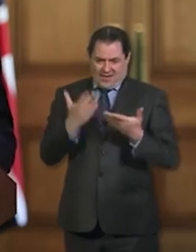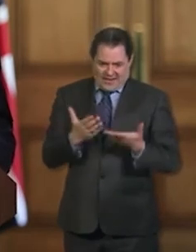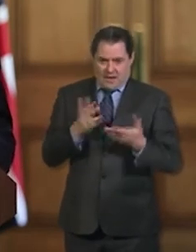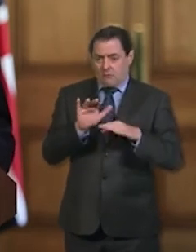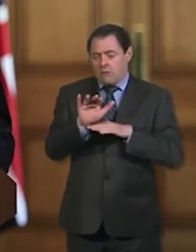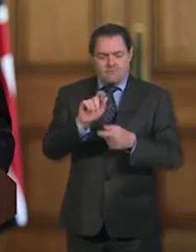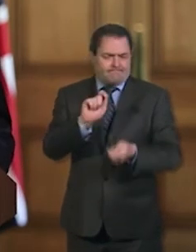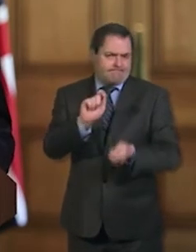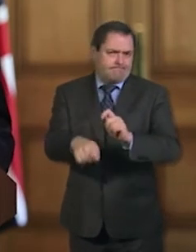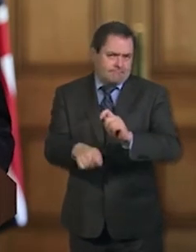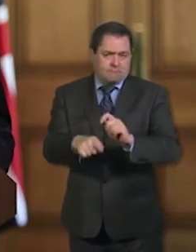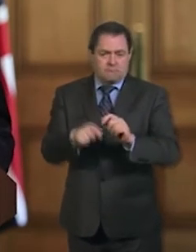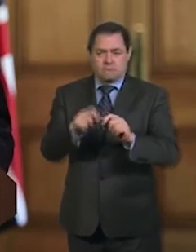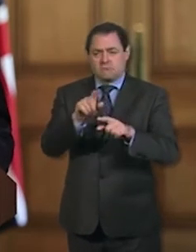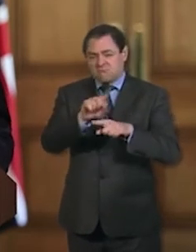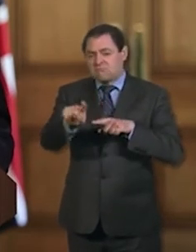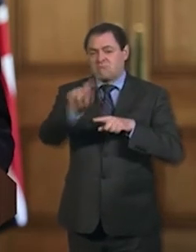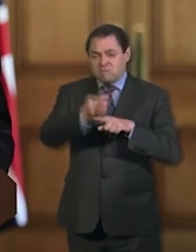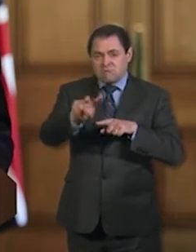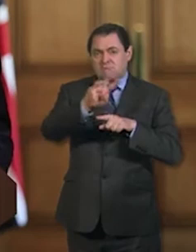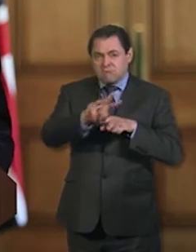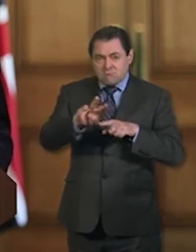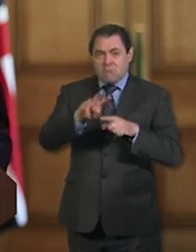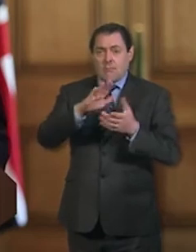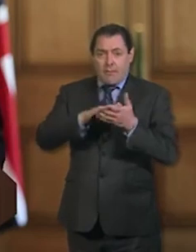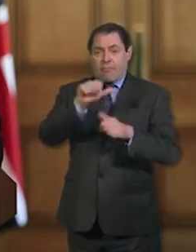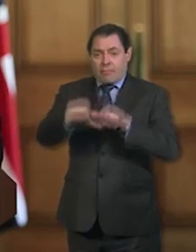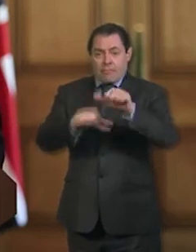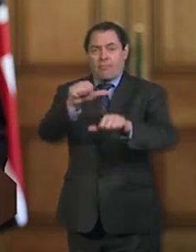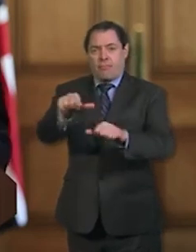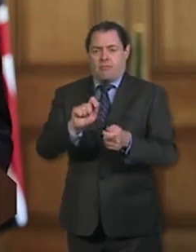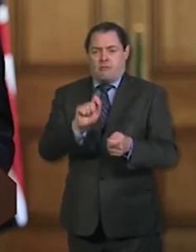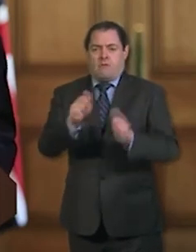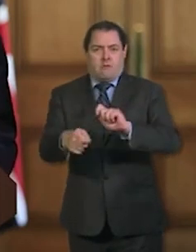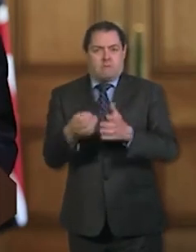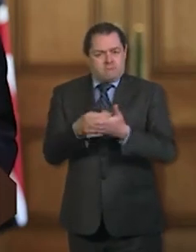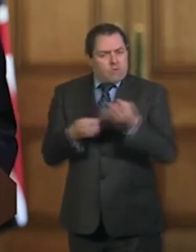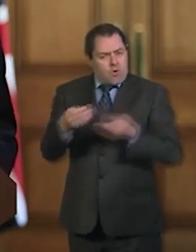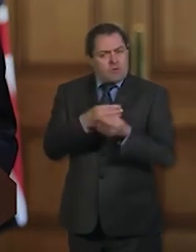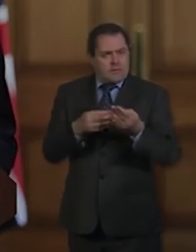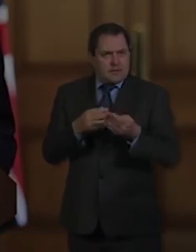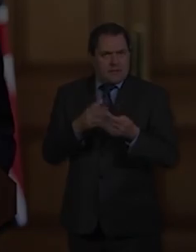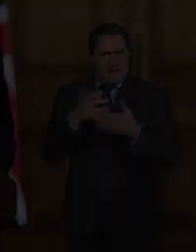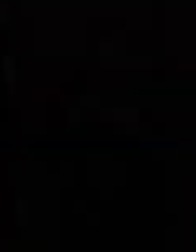incredibly important question. We want to support the economy. We've put that financial support in, but we've got to make sure that the opportunities are there as well.